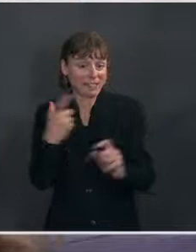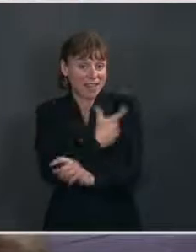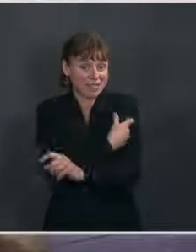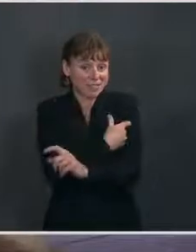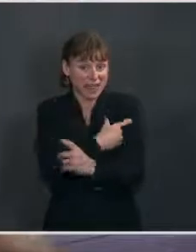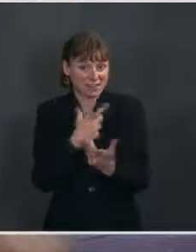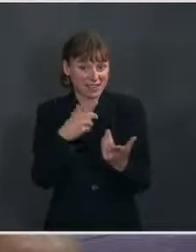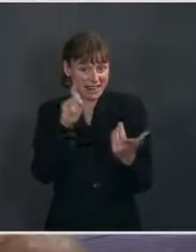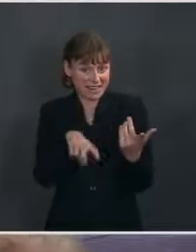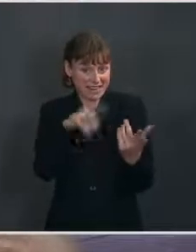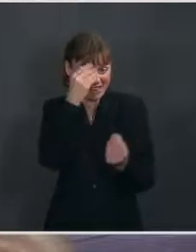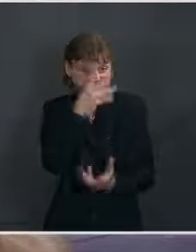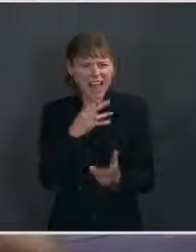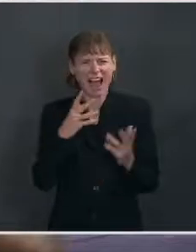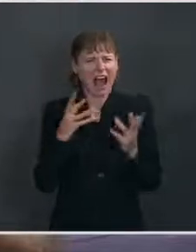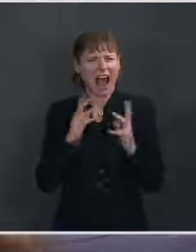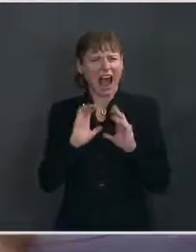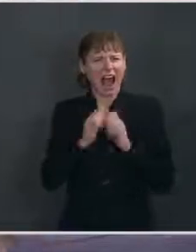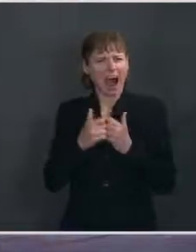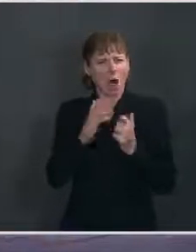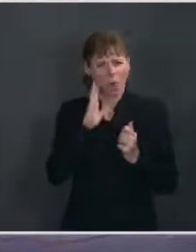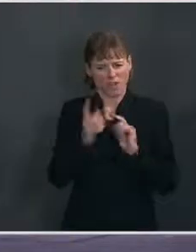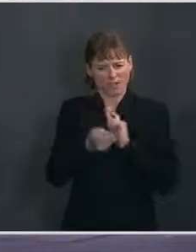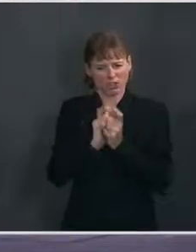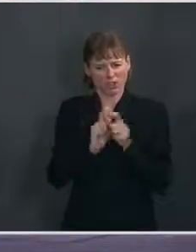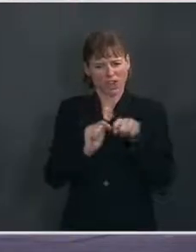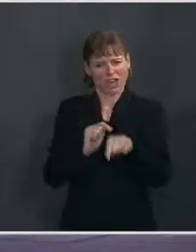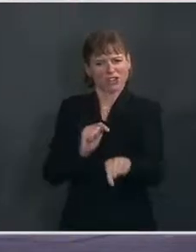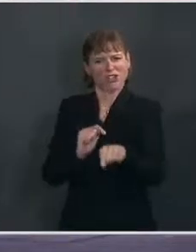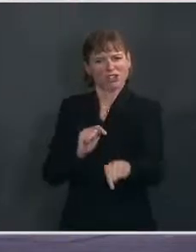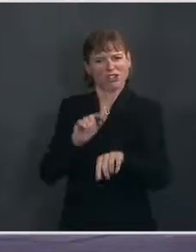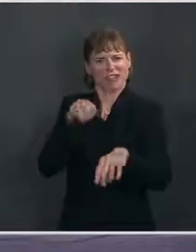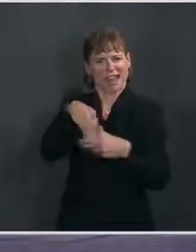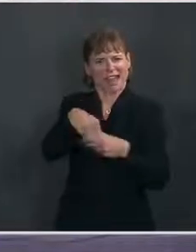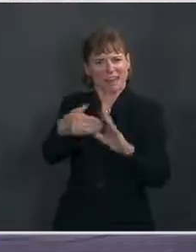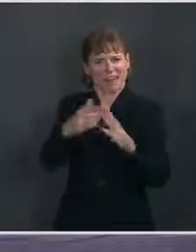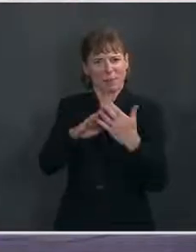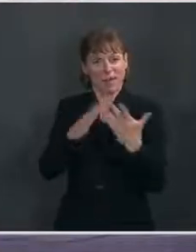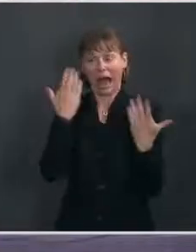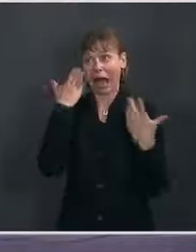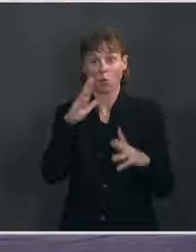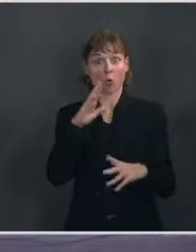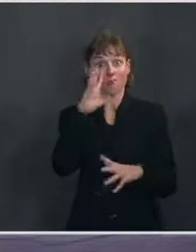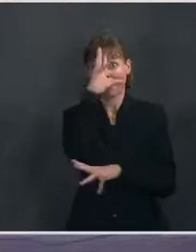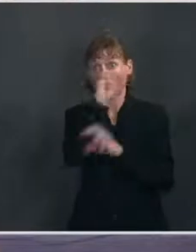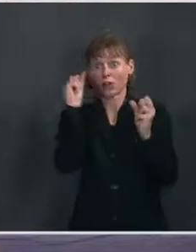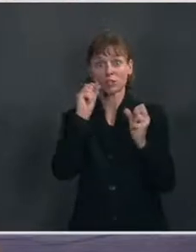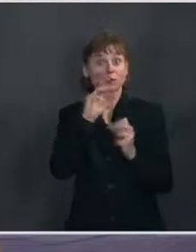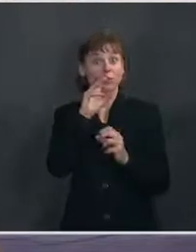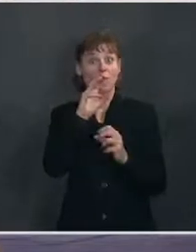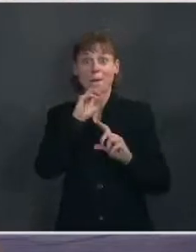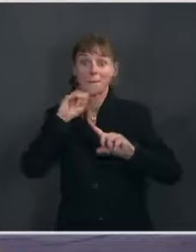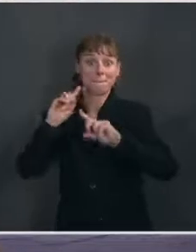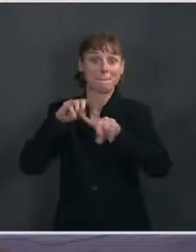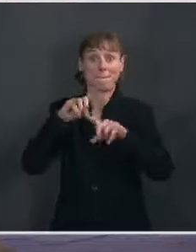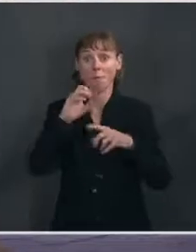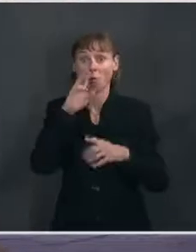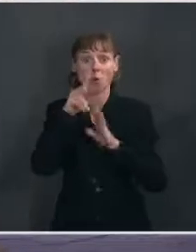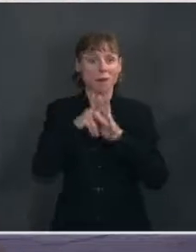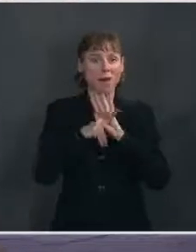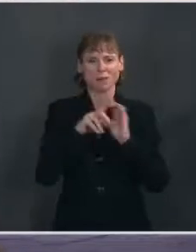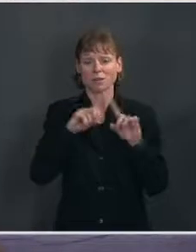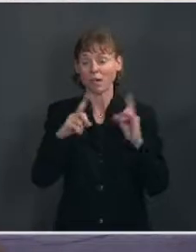that actually gets changed on the ground level. Is that is it a private? I don't know if it's a presidential memorandum or policy change. I'm just wondering if someone walks into